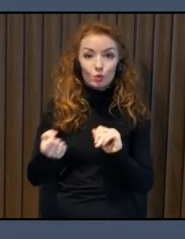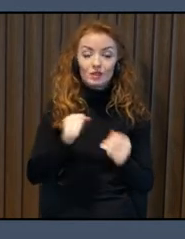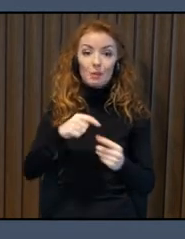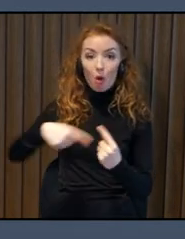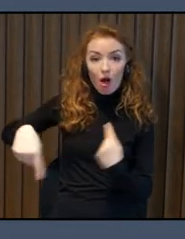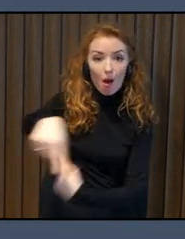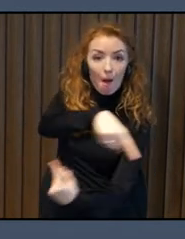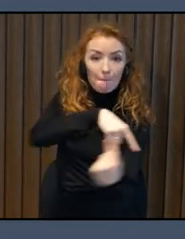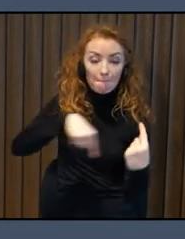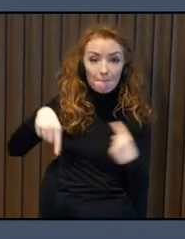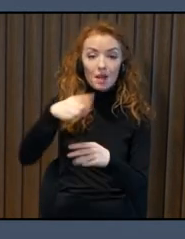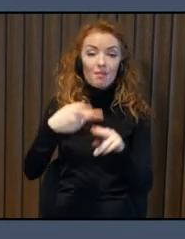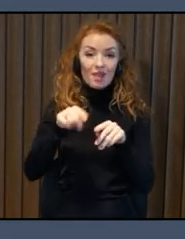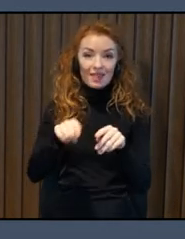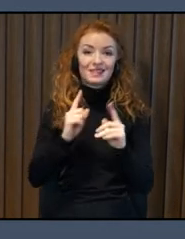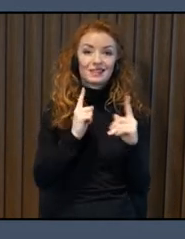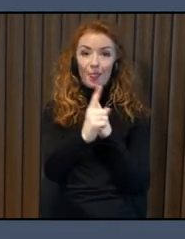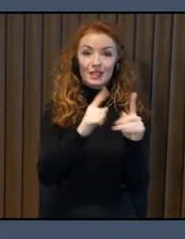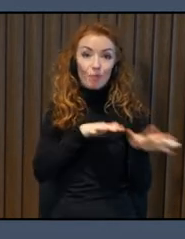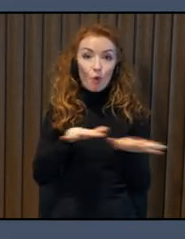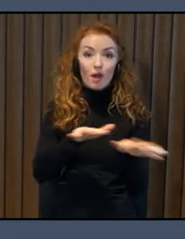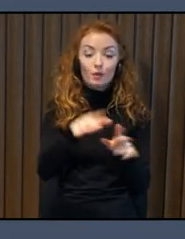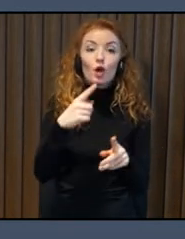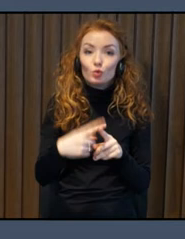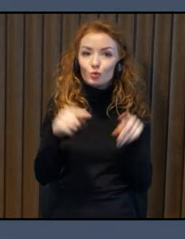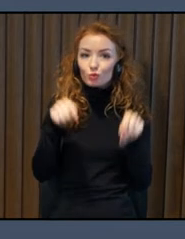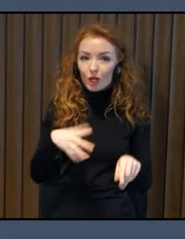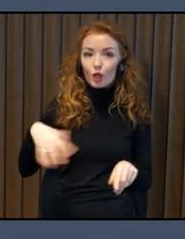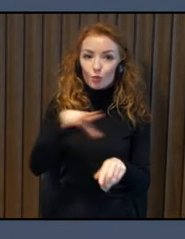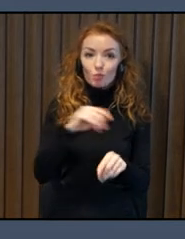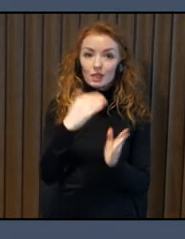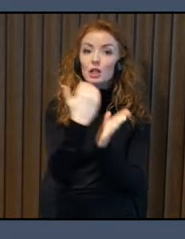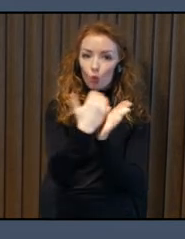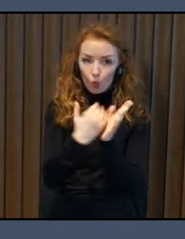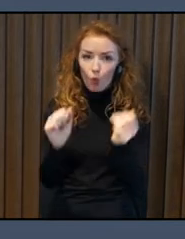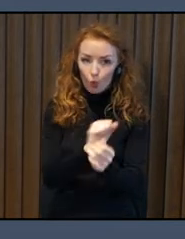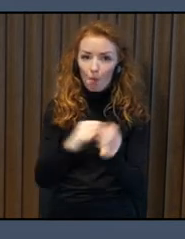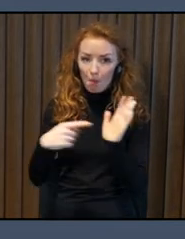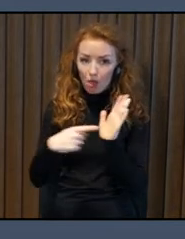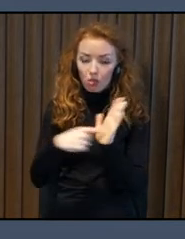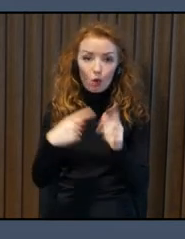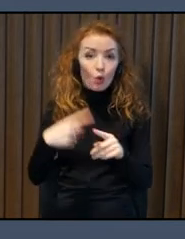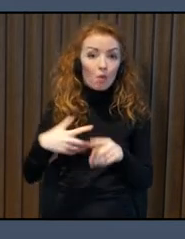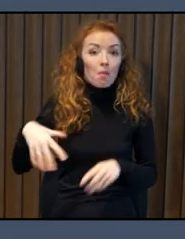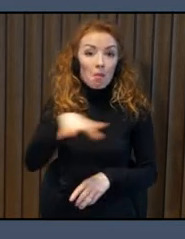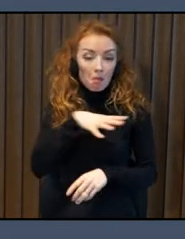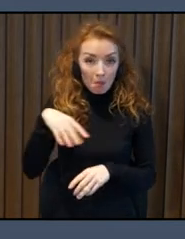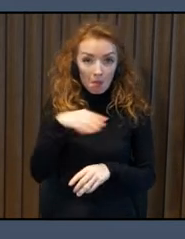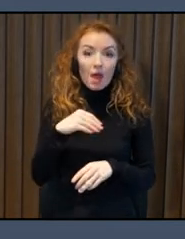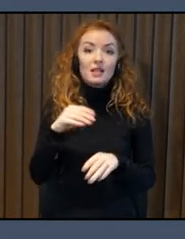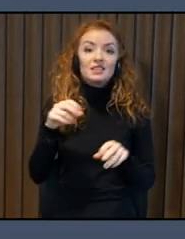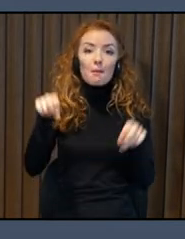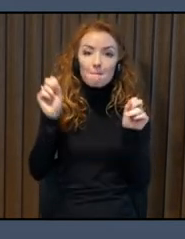accessible way and in this case, including narrowing of the road to slow traffic down.